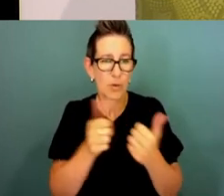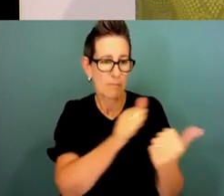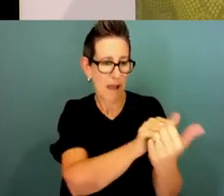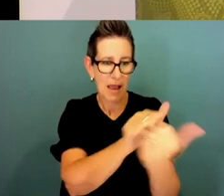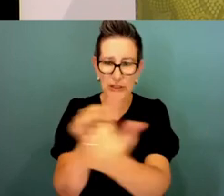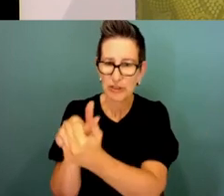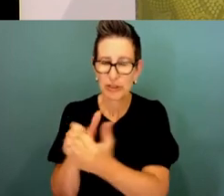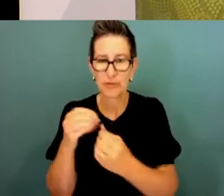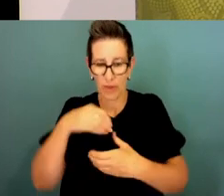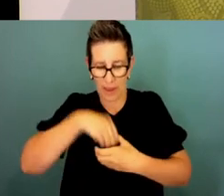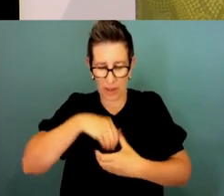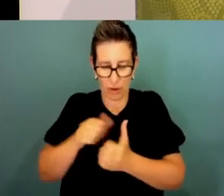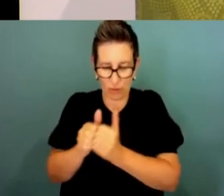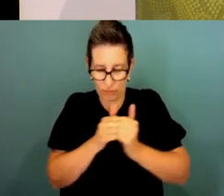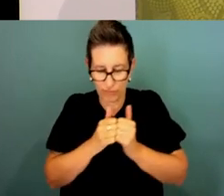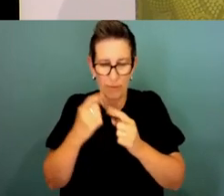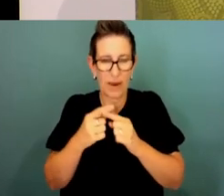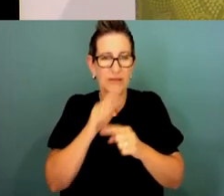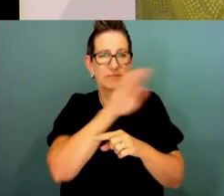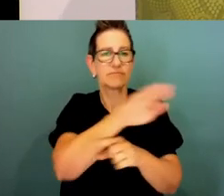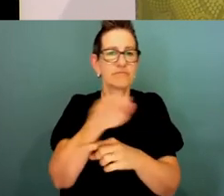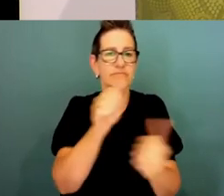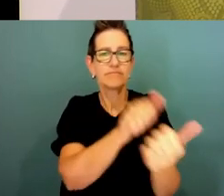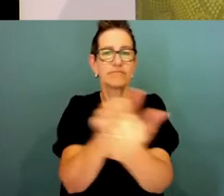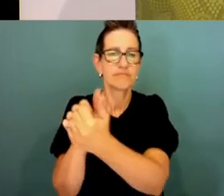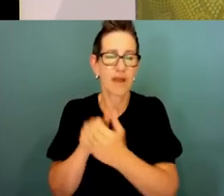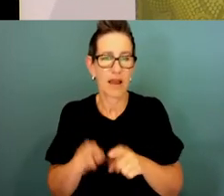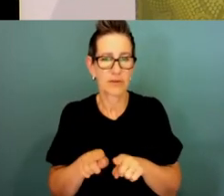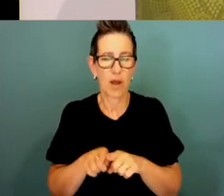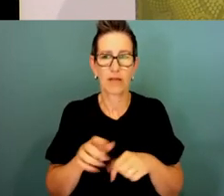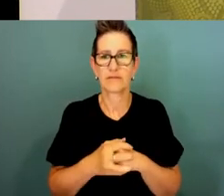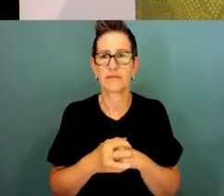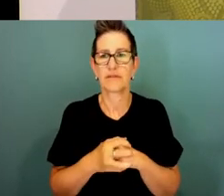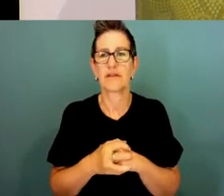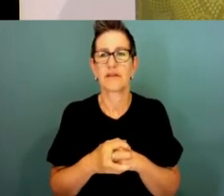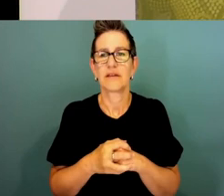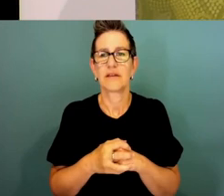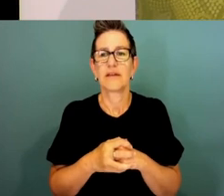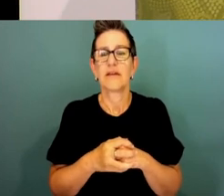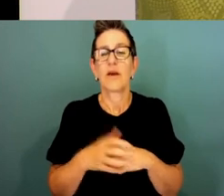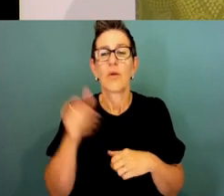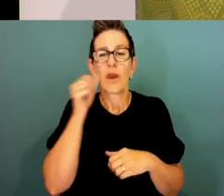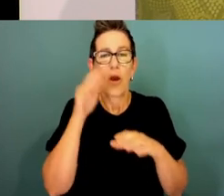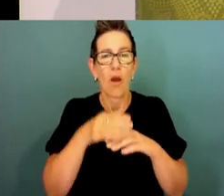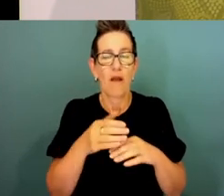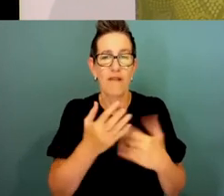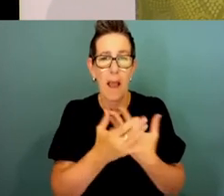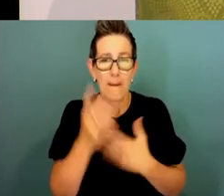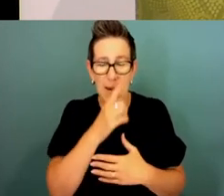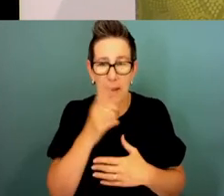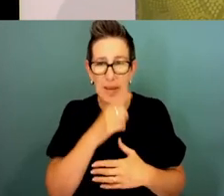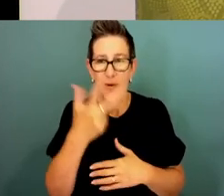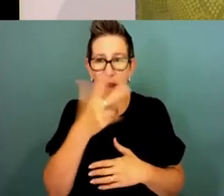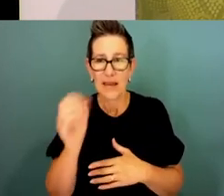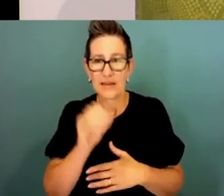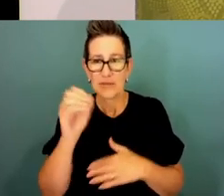The state of the service gives us a lot of data points. How big the APS is, part-time, full-time work, 80% full-time, in case